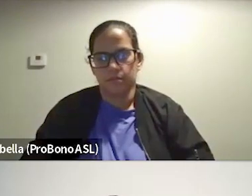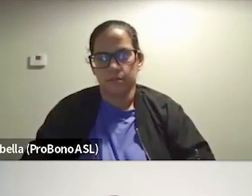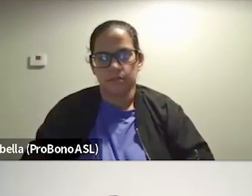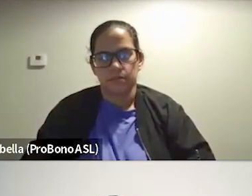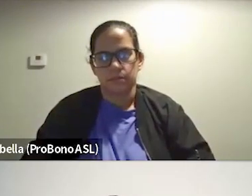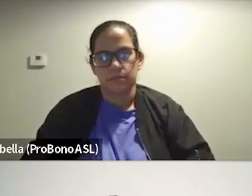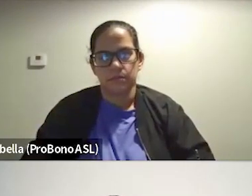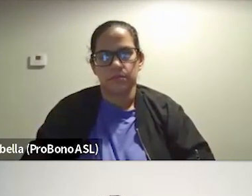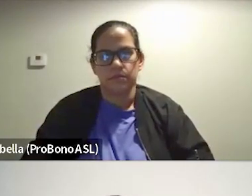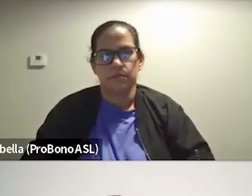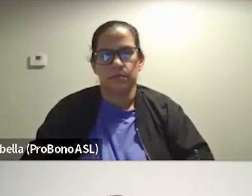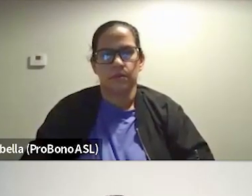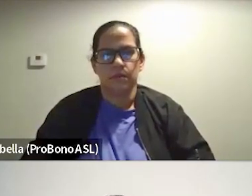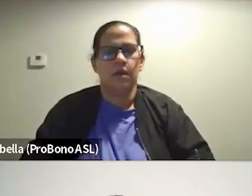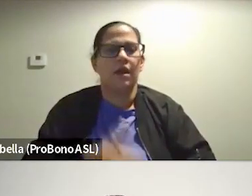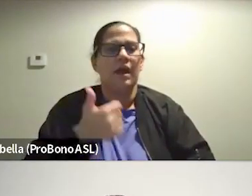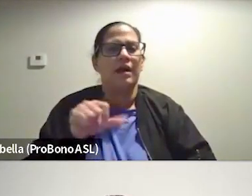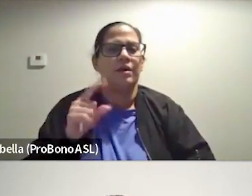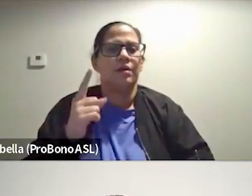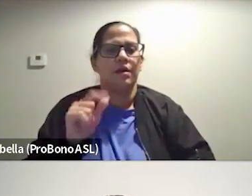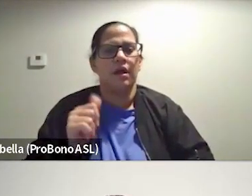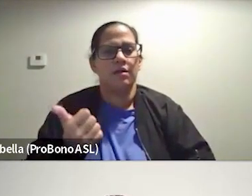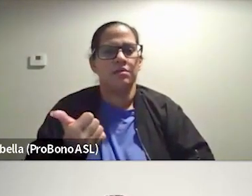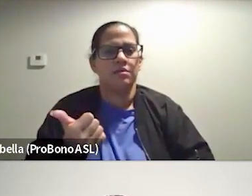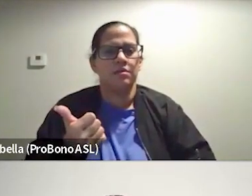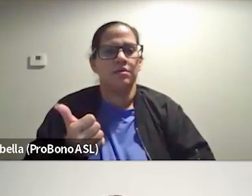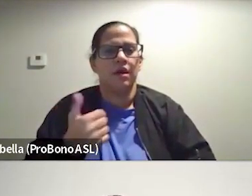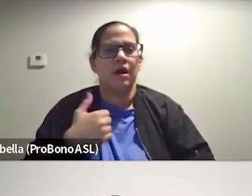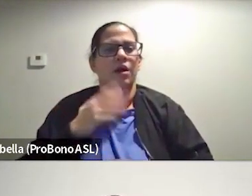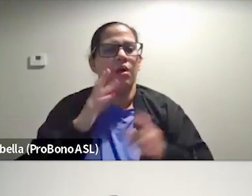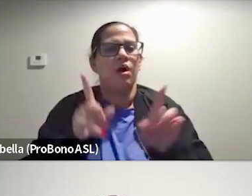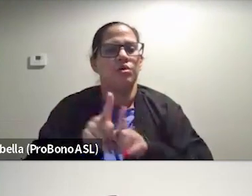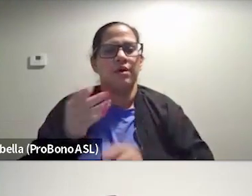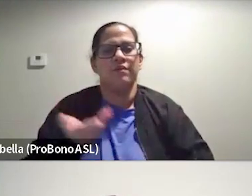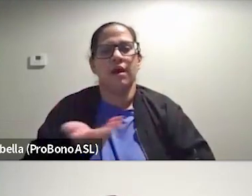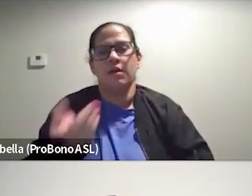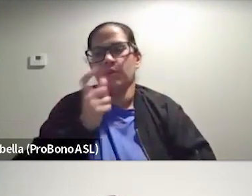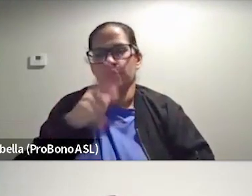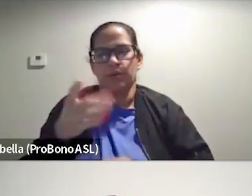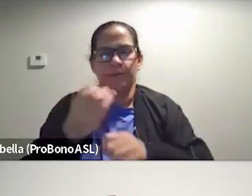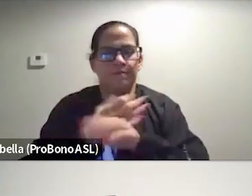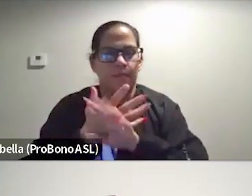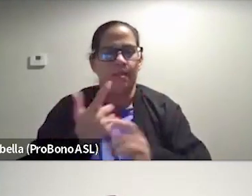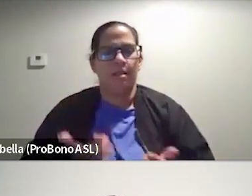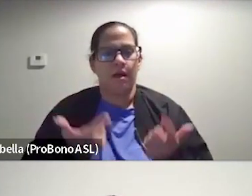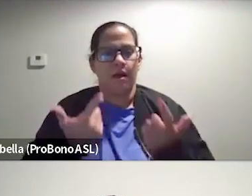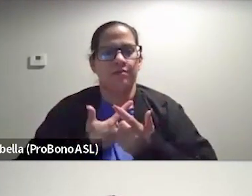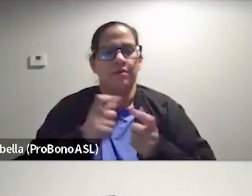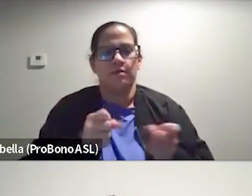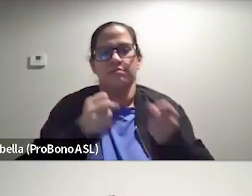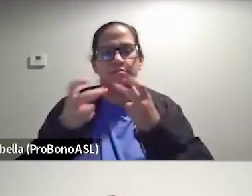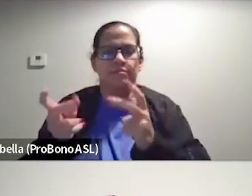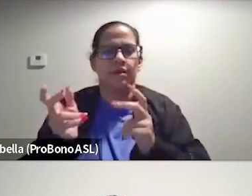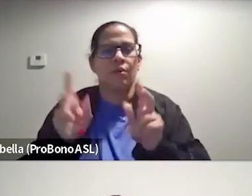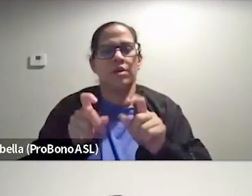Um, anyone else, I'm going to, I am going to also invite those of you who are here live to begin putting questions in the